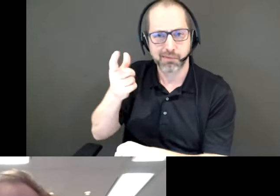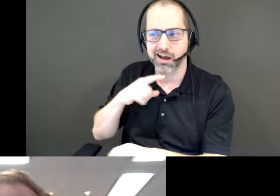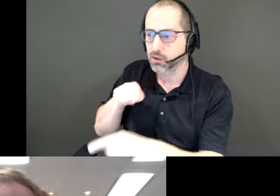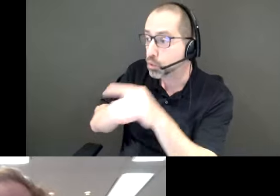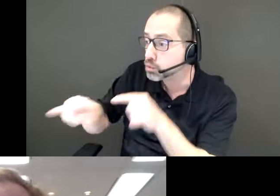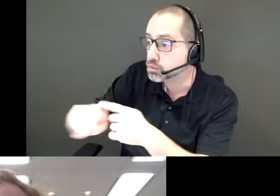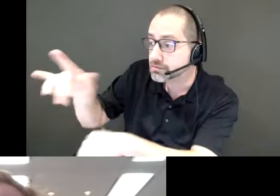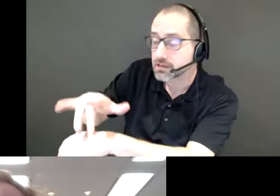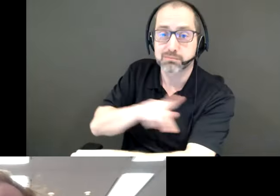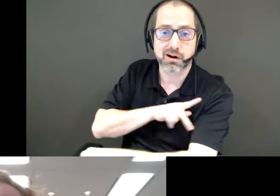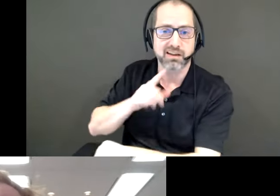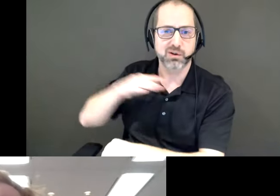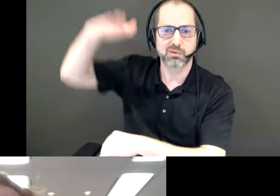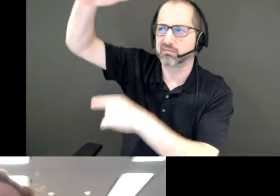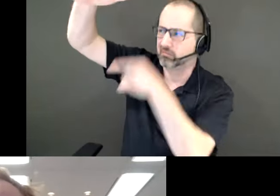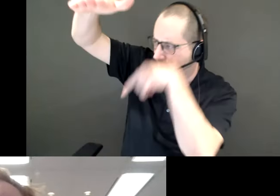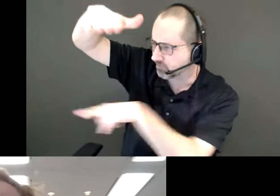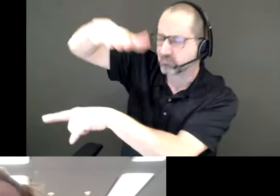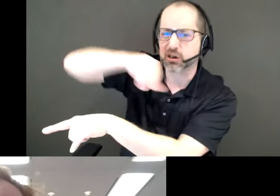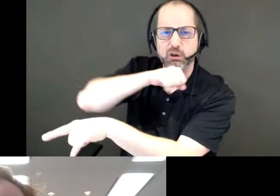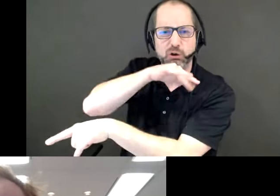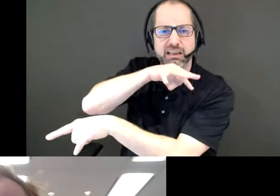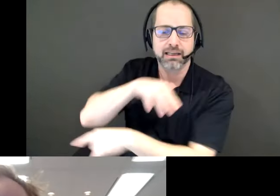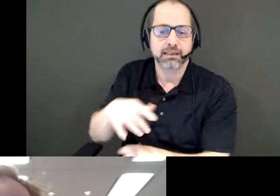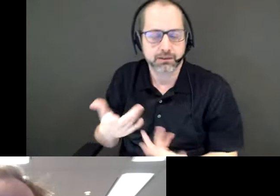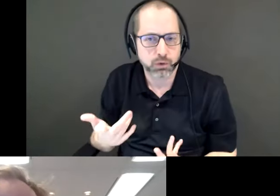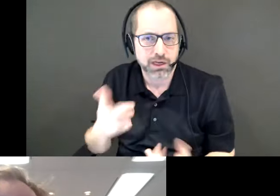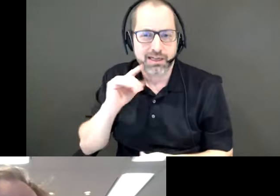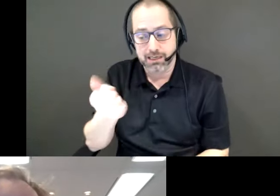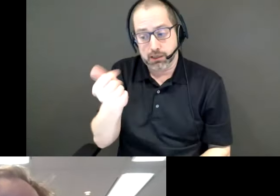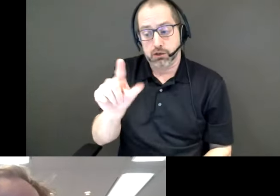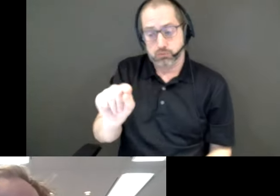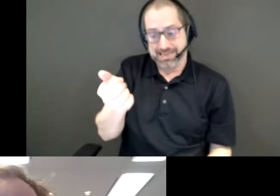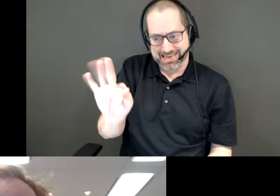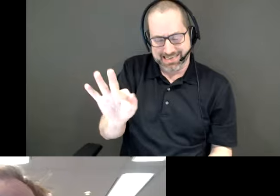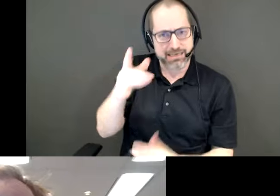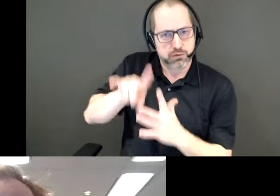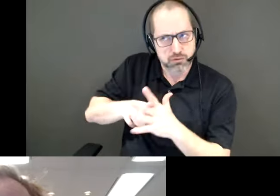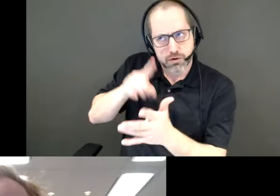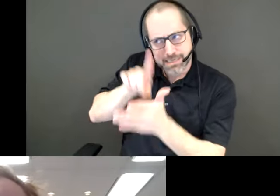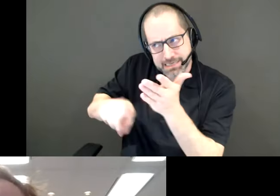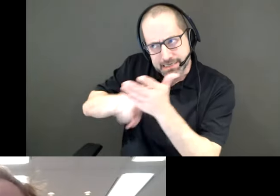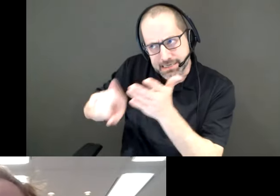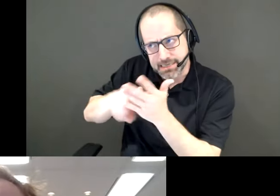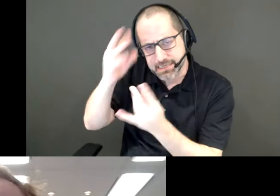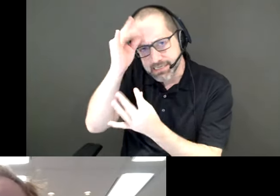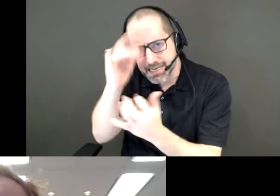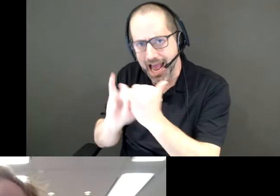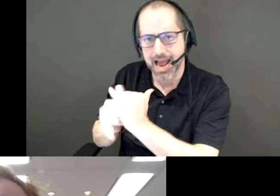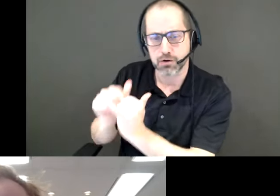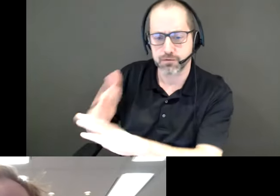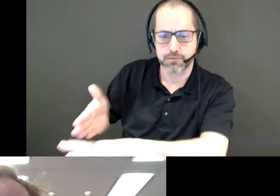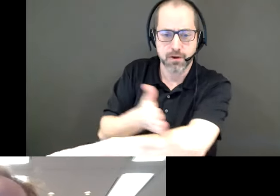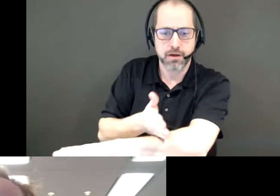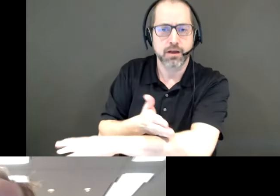when we started looking at this in 2019, the Bentway had sort of already sent the template for a